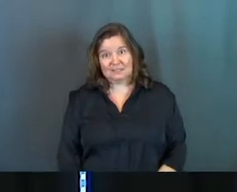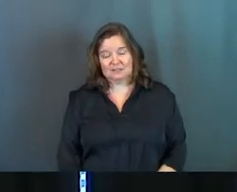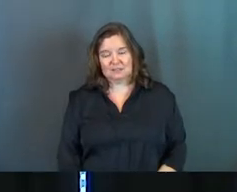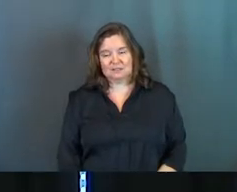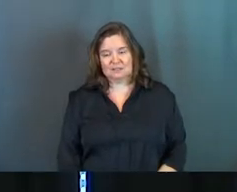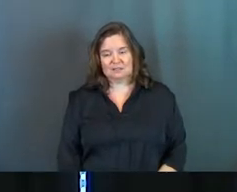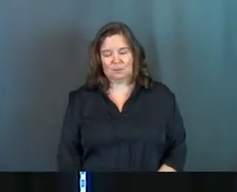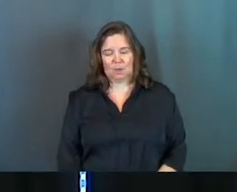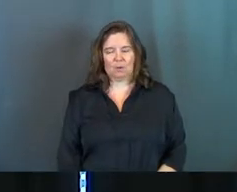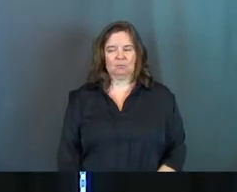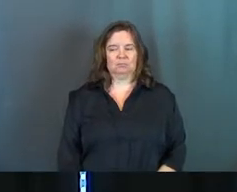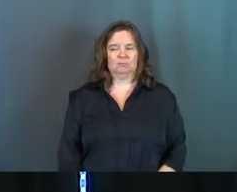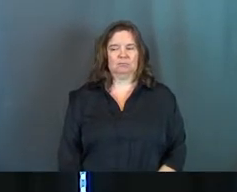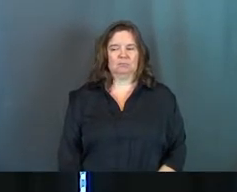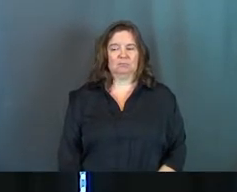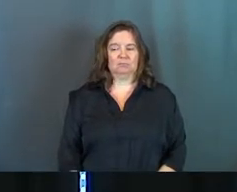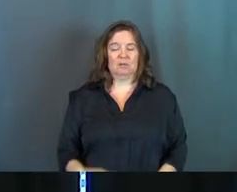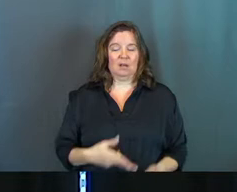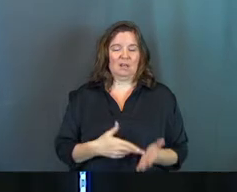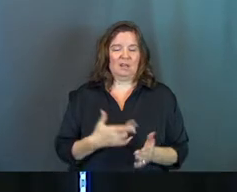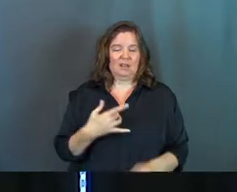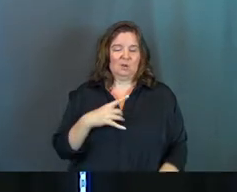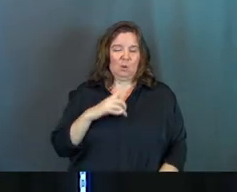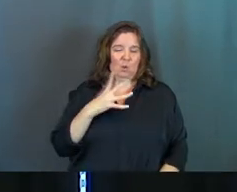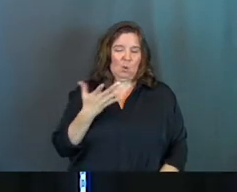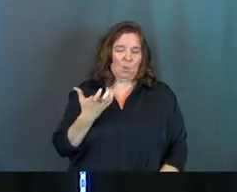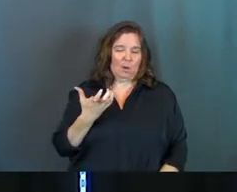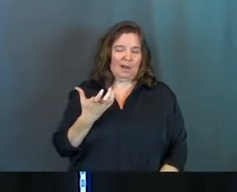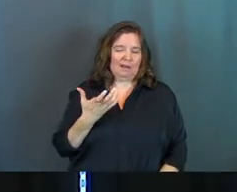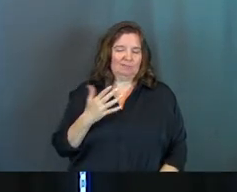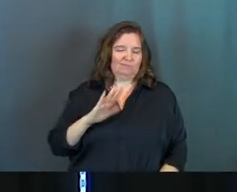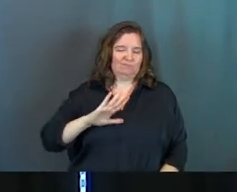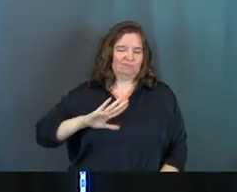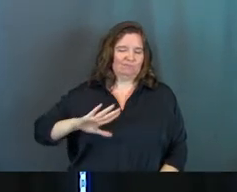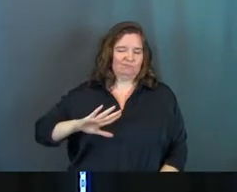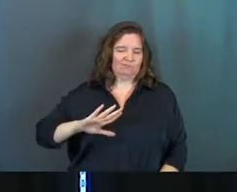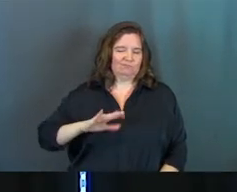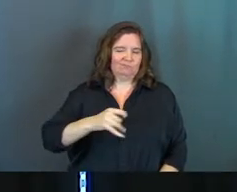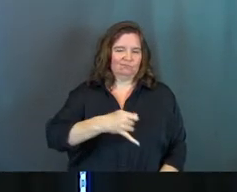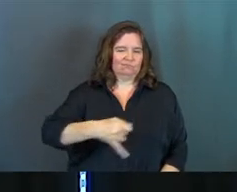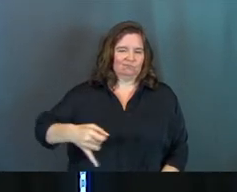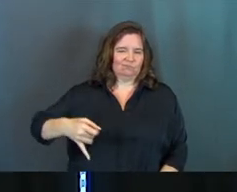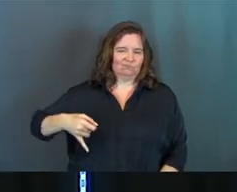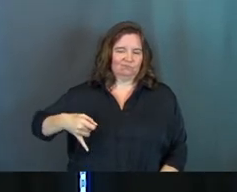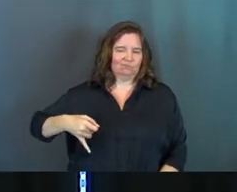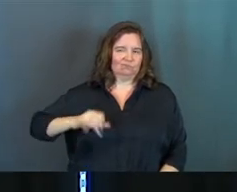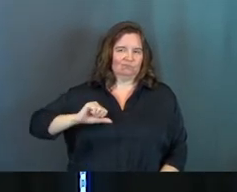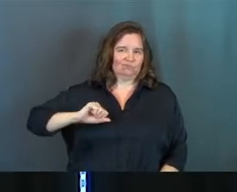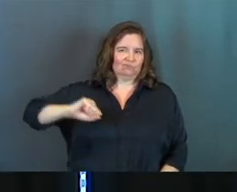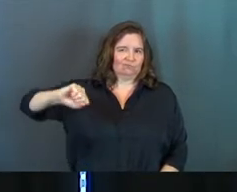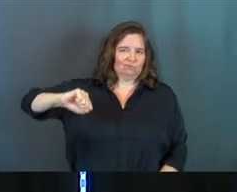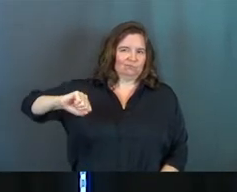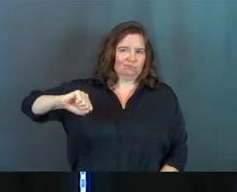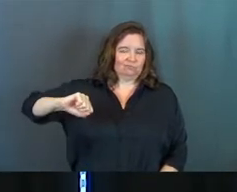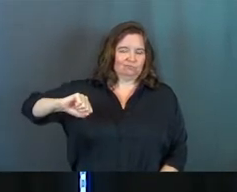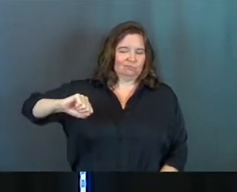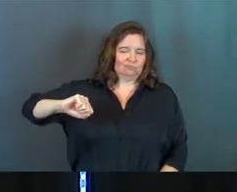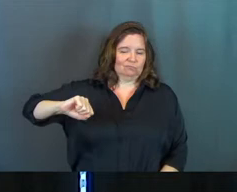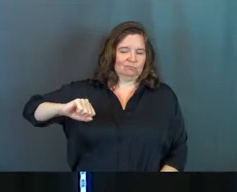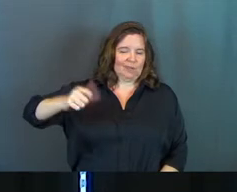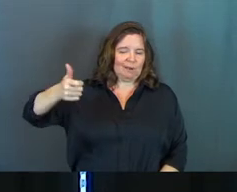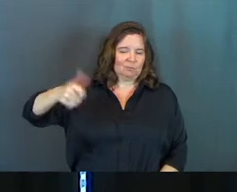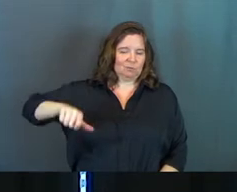We go, oh, honestly, I just don't really want to deal with it. So I'm going to put up really high boundaries and I'm going to just